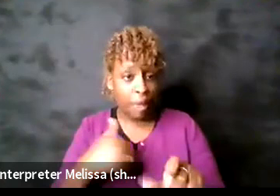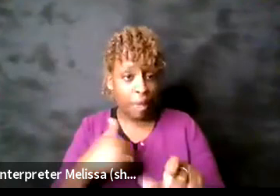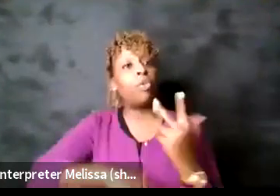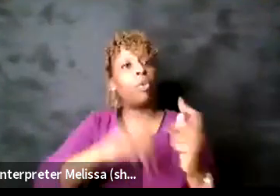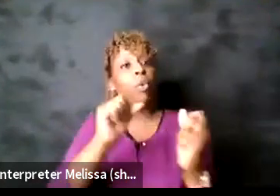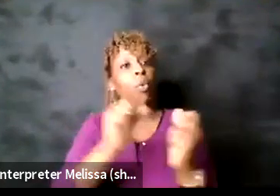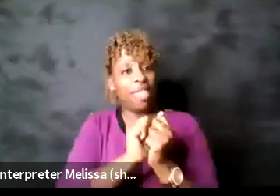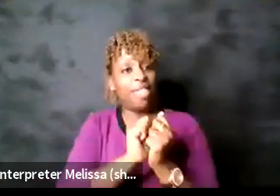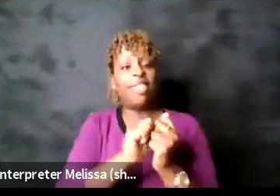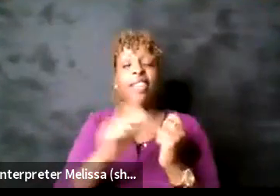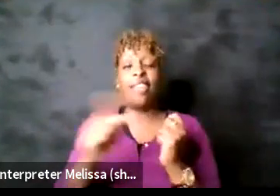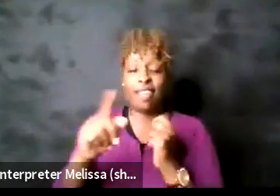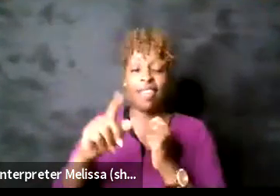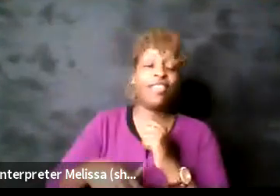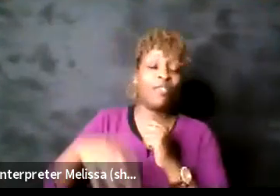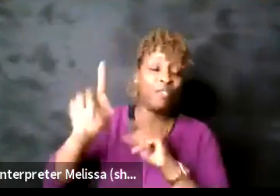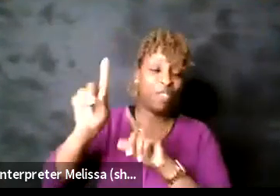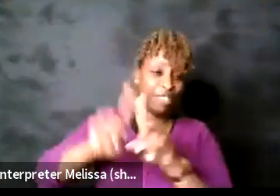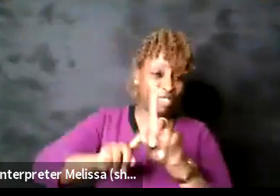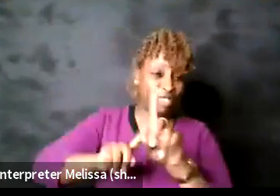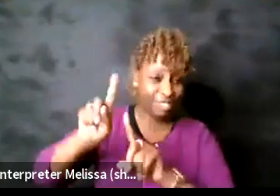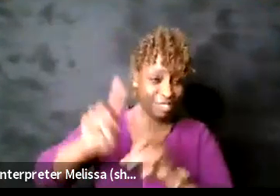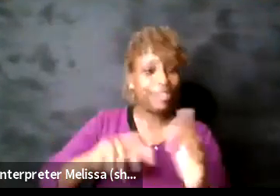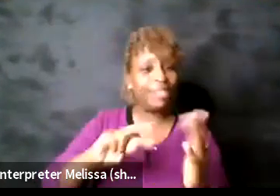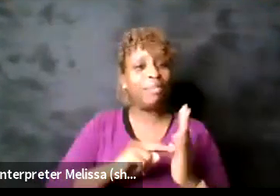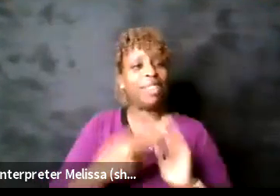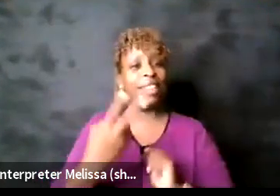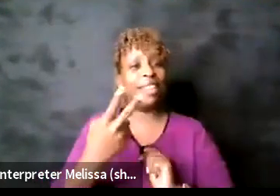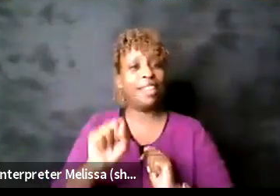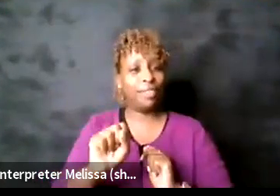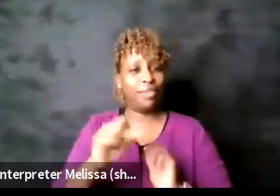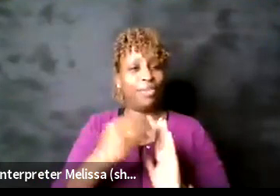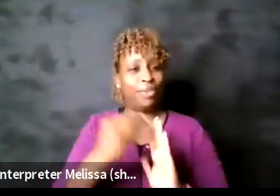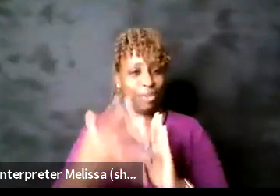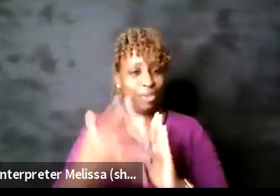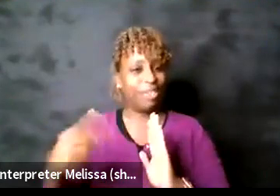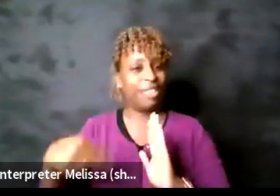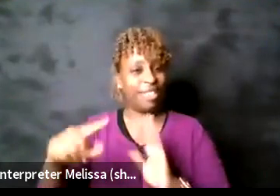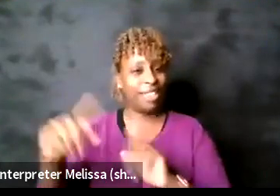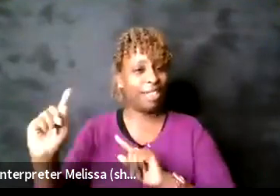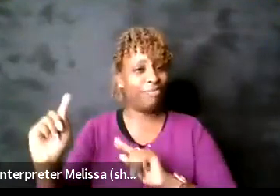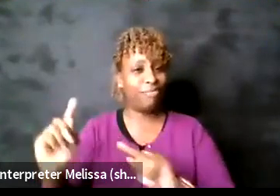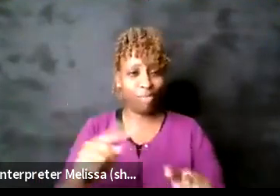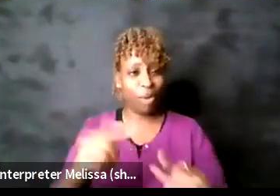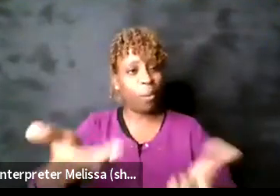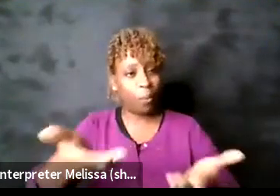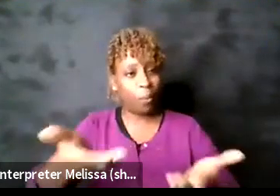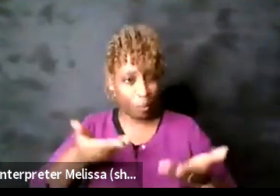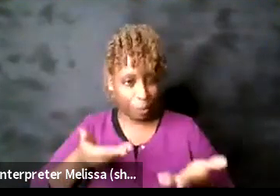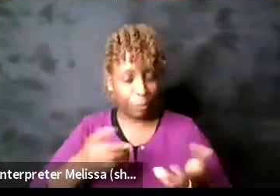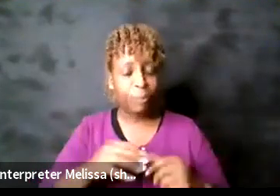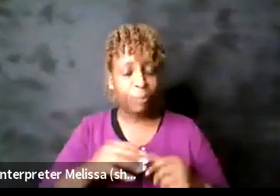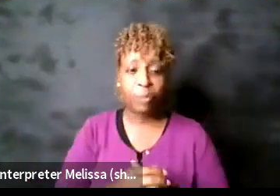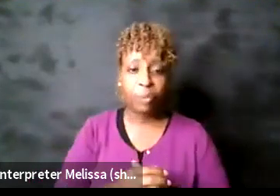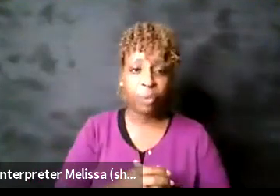stars program which brings uh high school students into the theater um and um we are